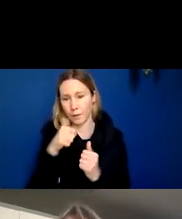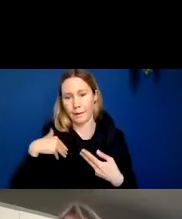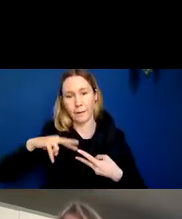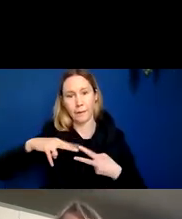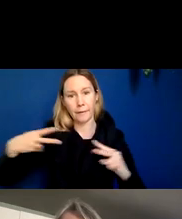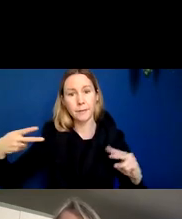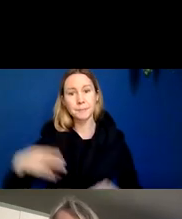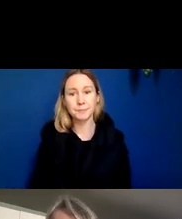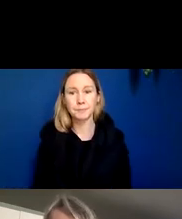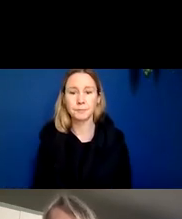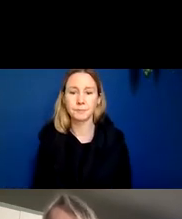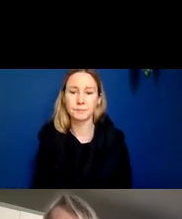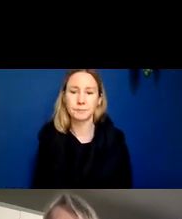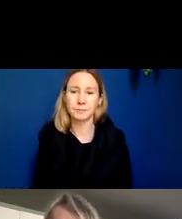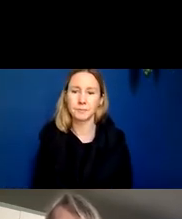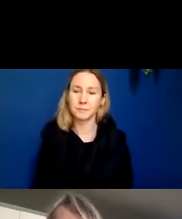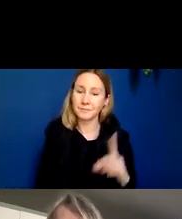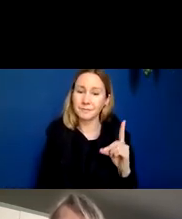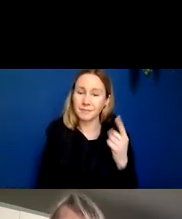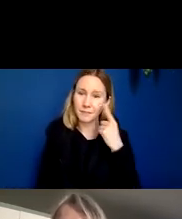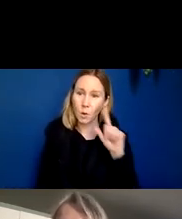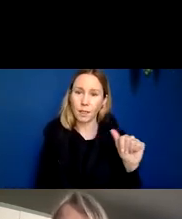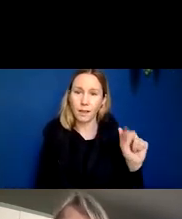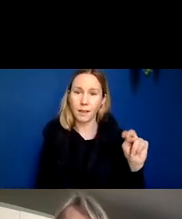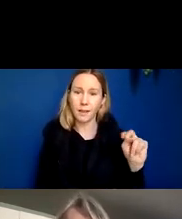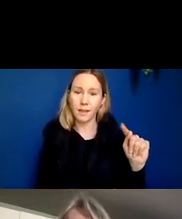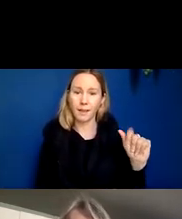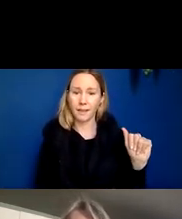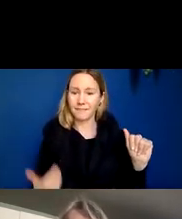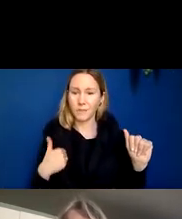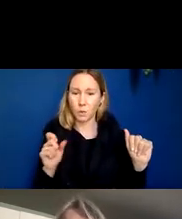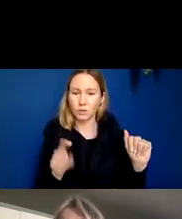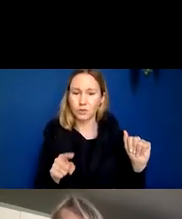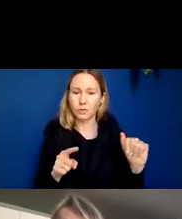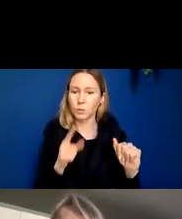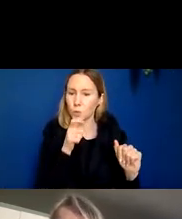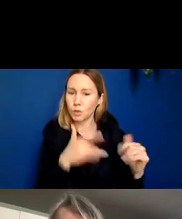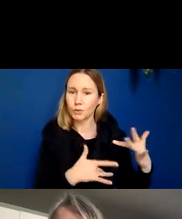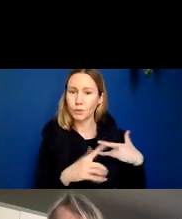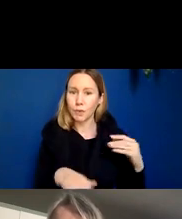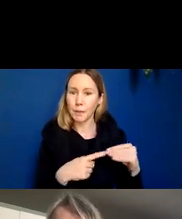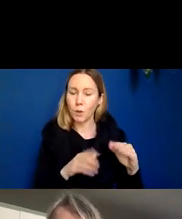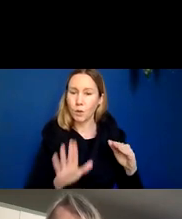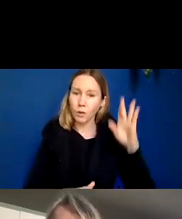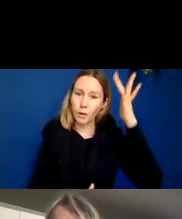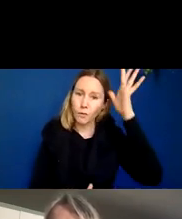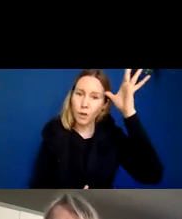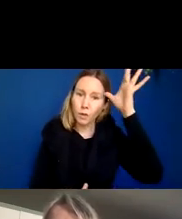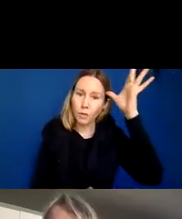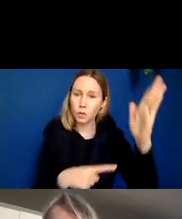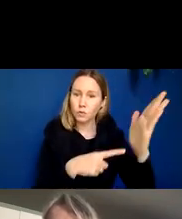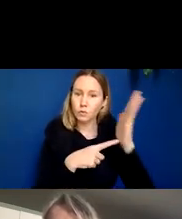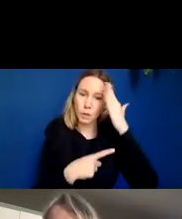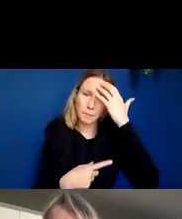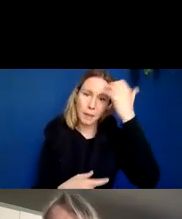thanks and then for Dr. Lanada someone is asking concerned about their father who's showing signs of memory